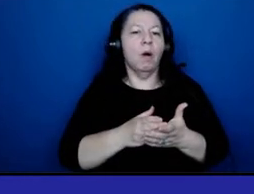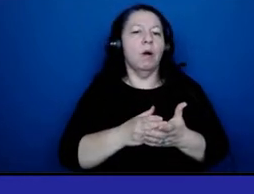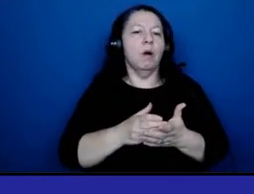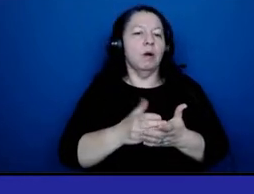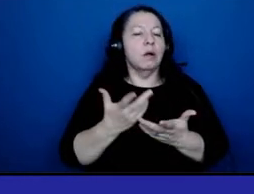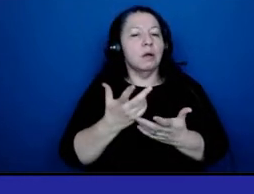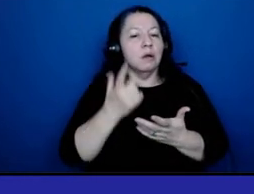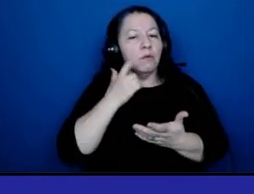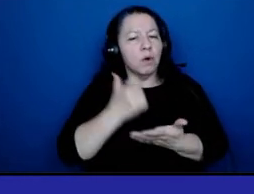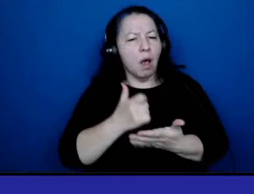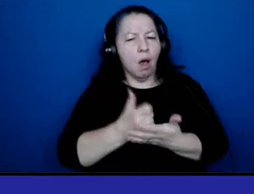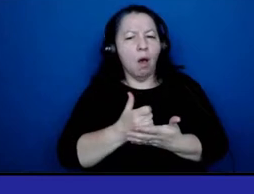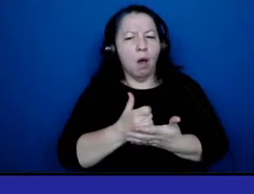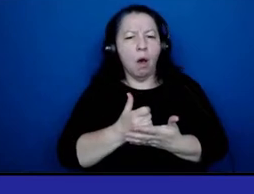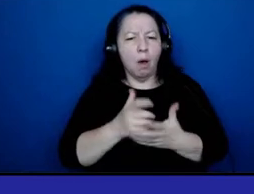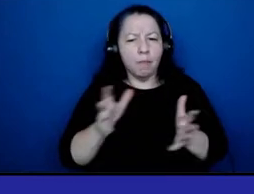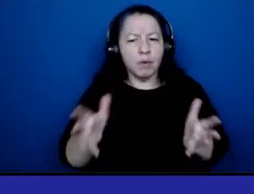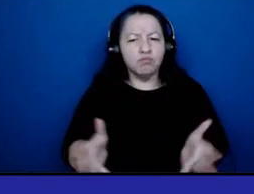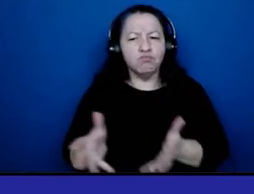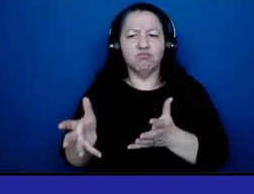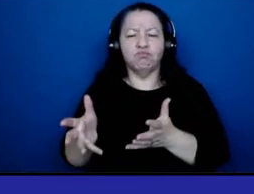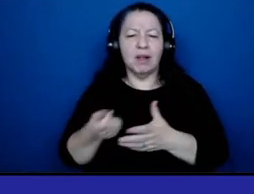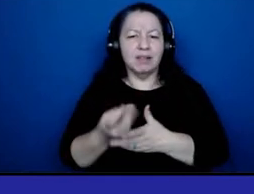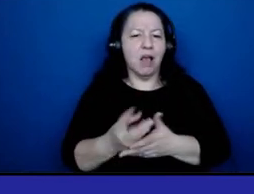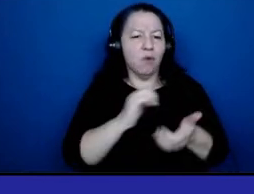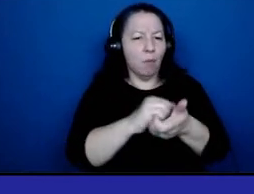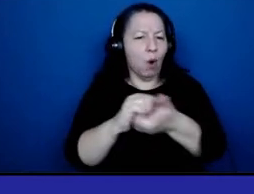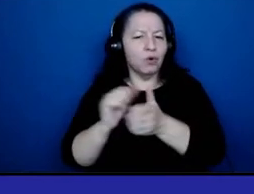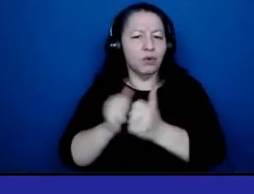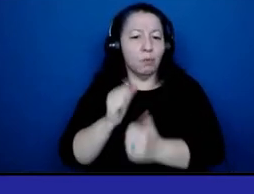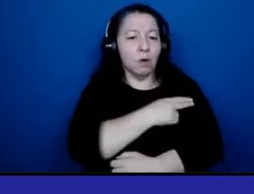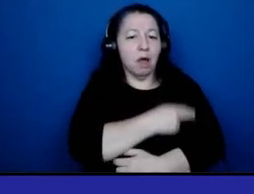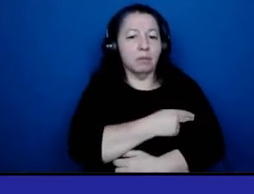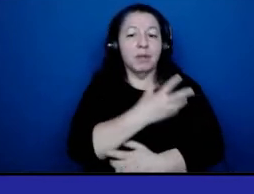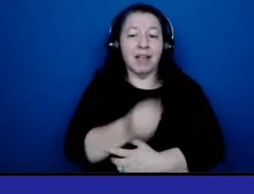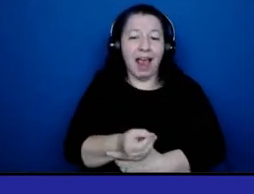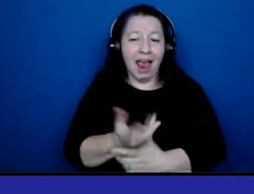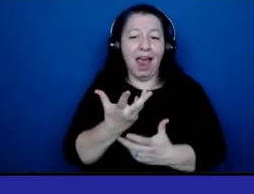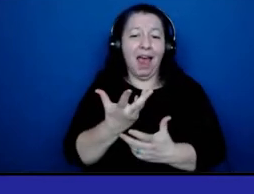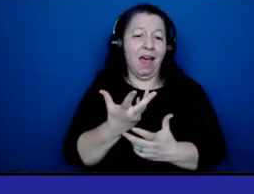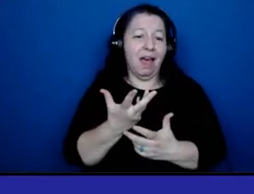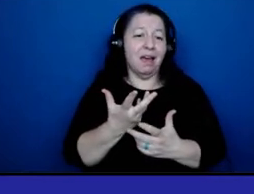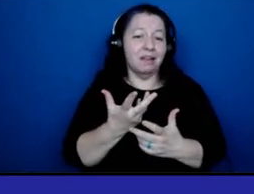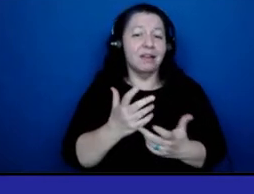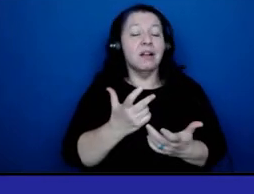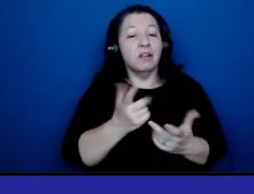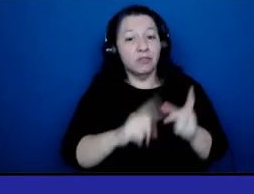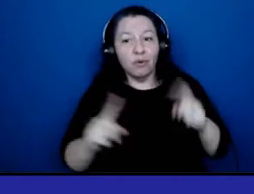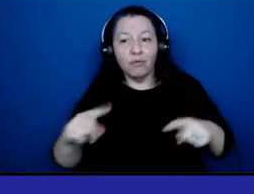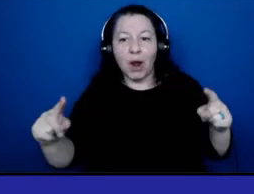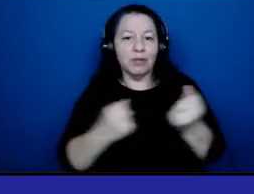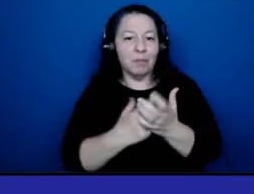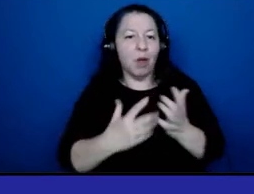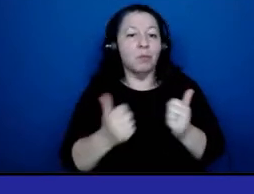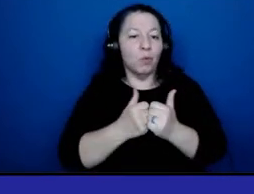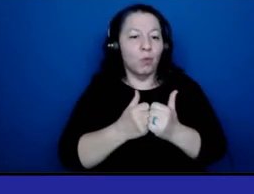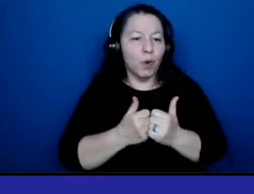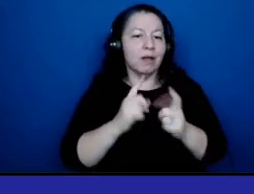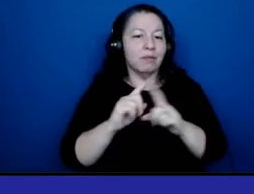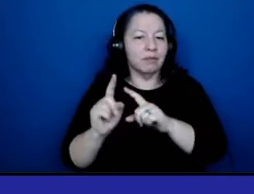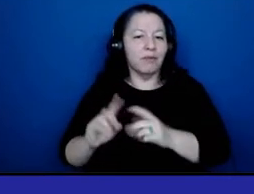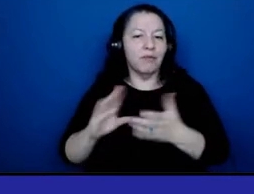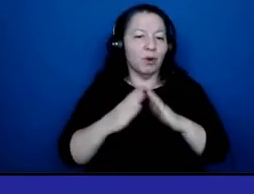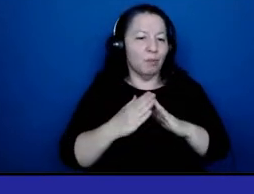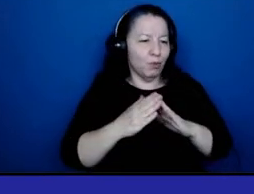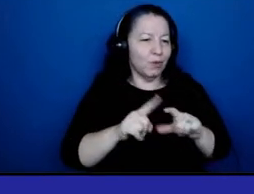several partnerships with hospitals, and also to curate various sponsorships with various community-based organizations.